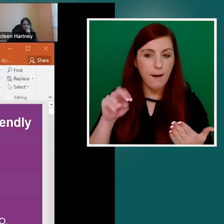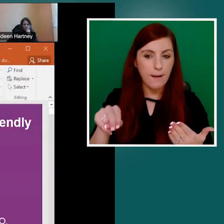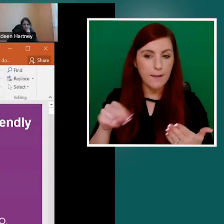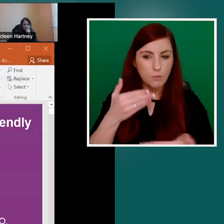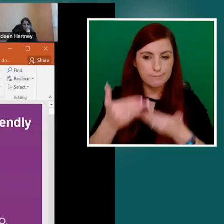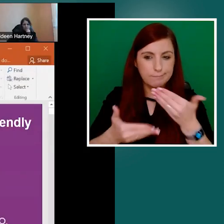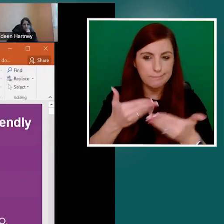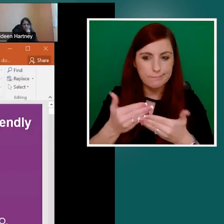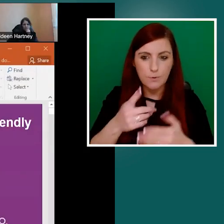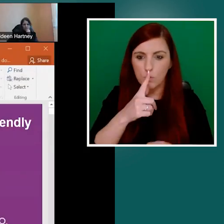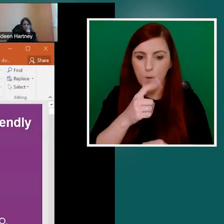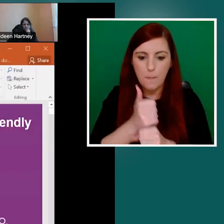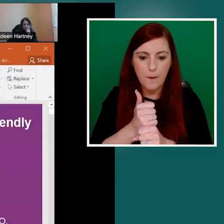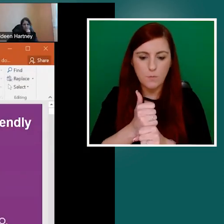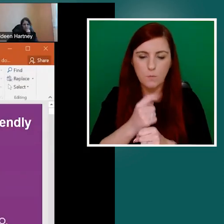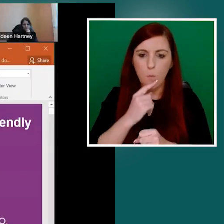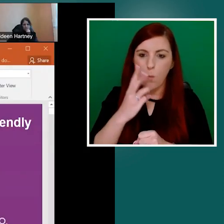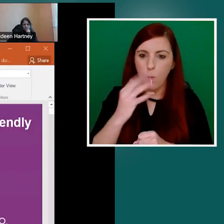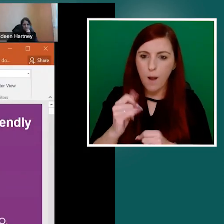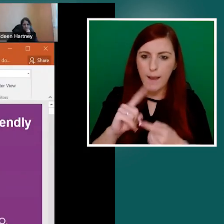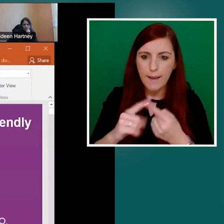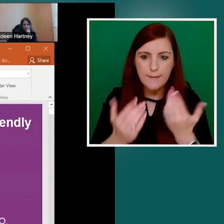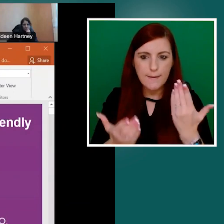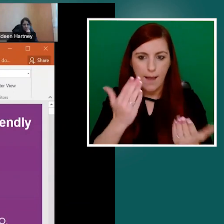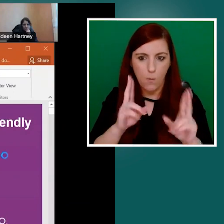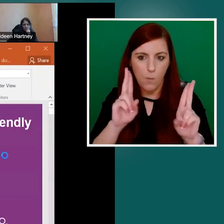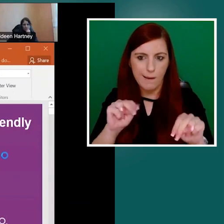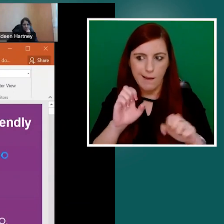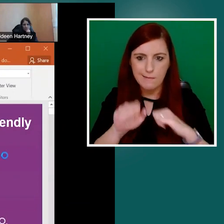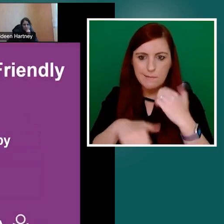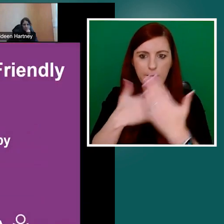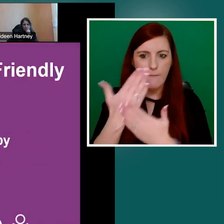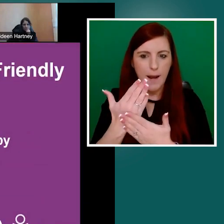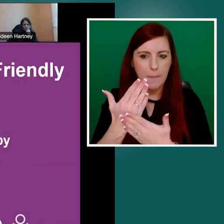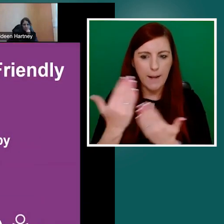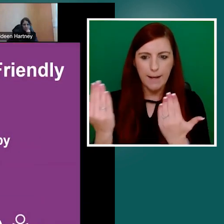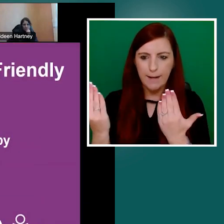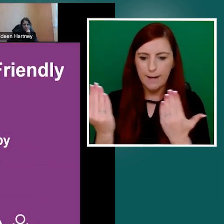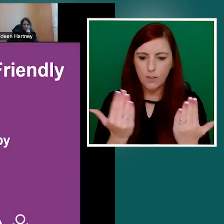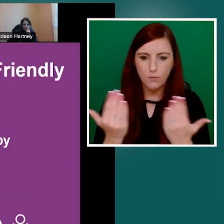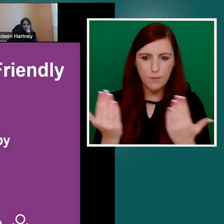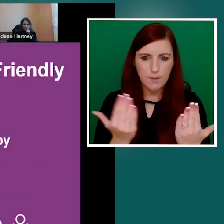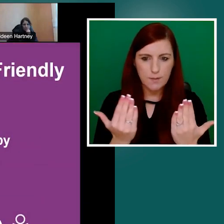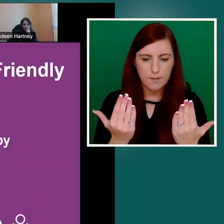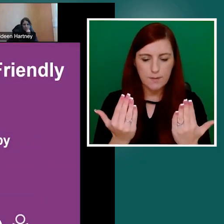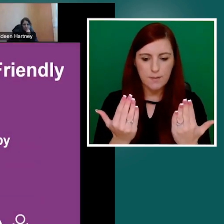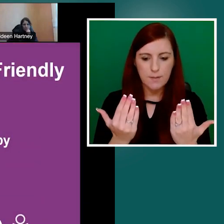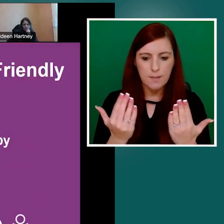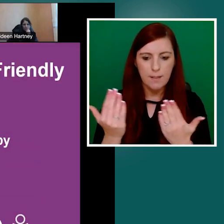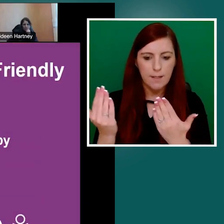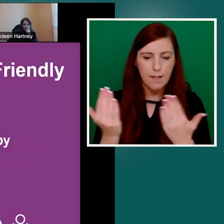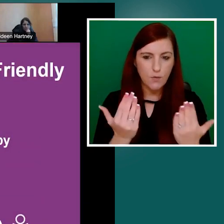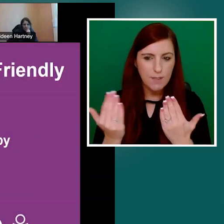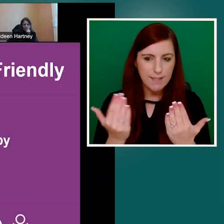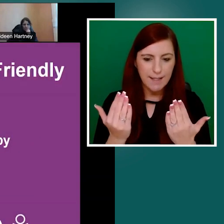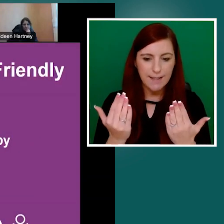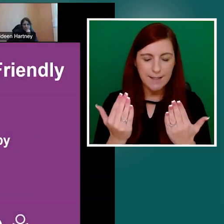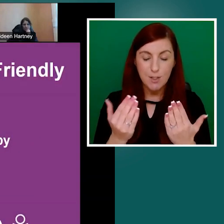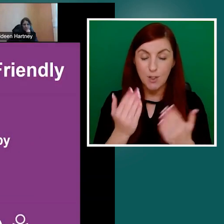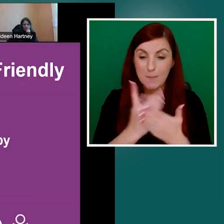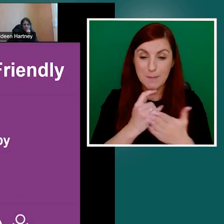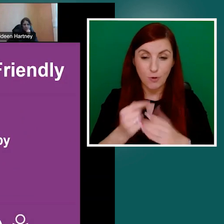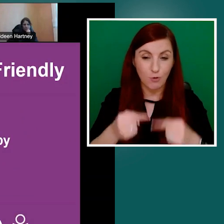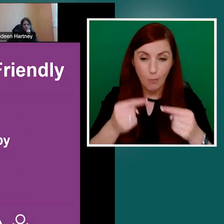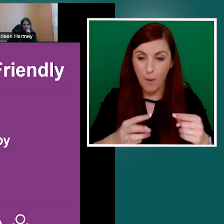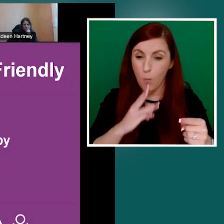literacy, I sometimes struggle with that word myself, literacy friendly public services, and how NALA can help us